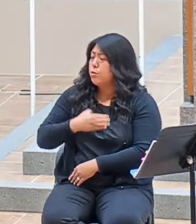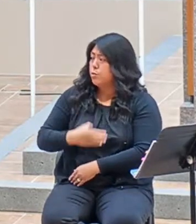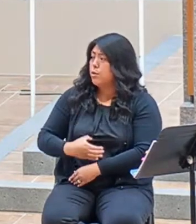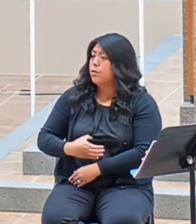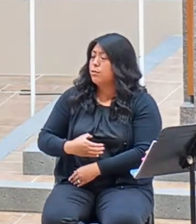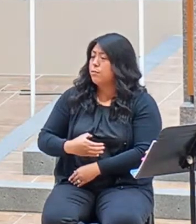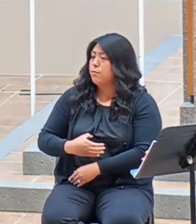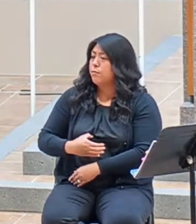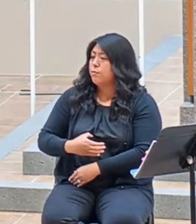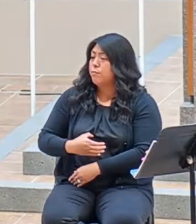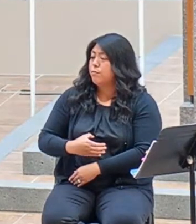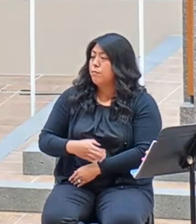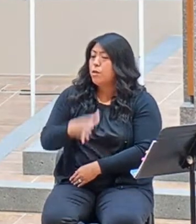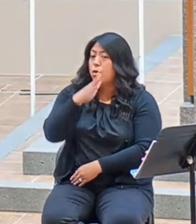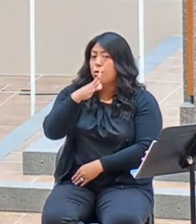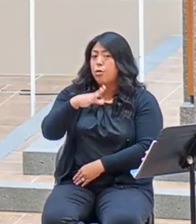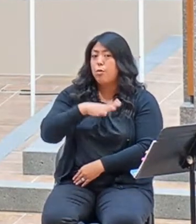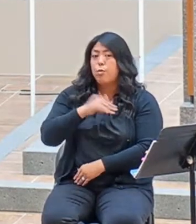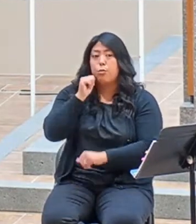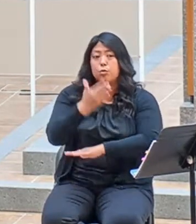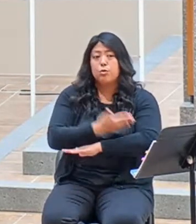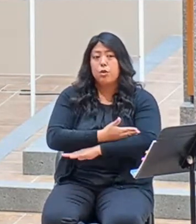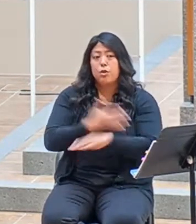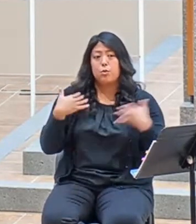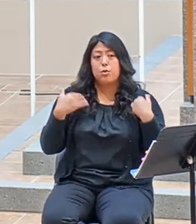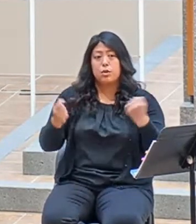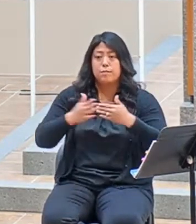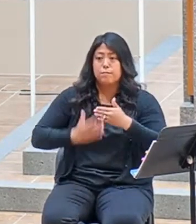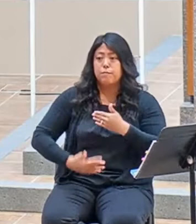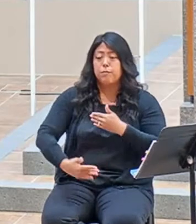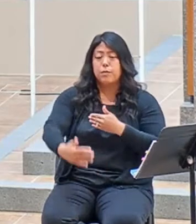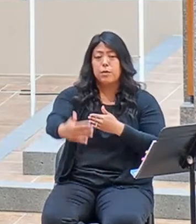And the woman's daughter was healed from that hour.